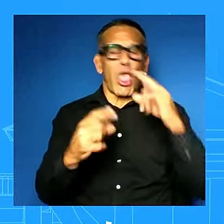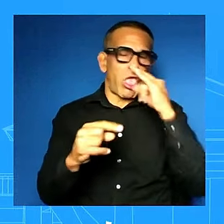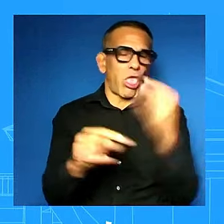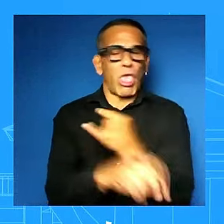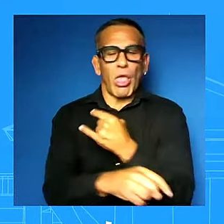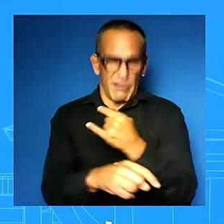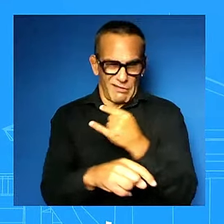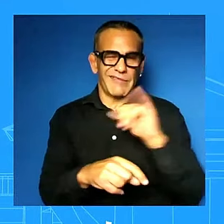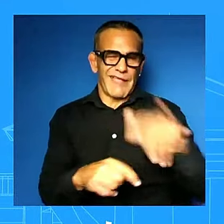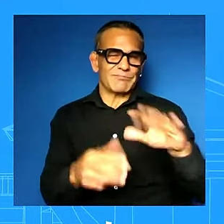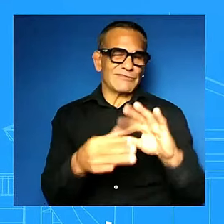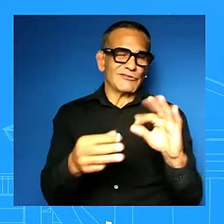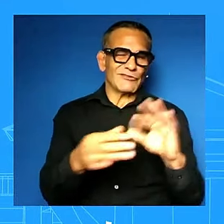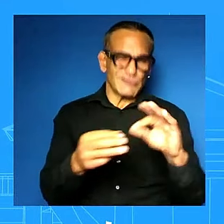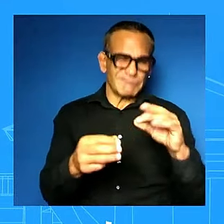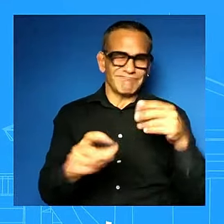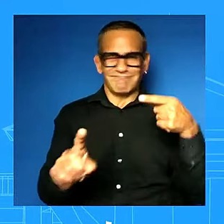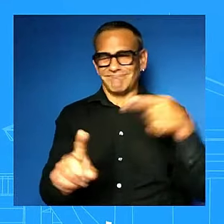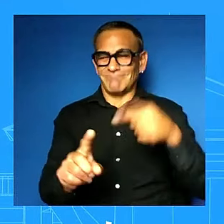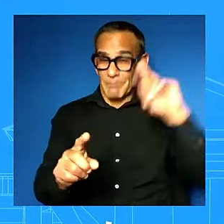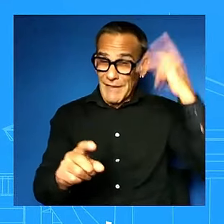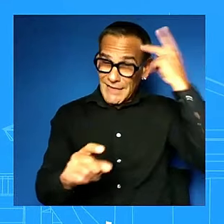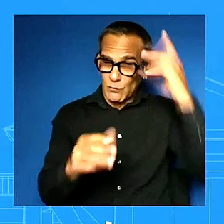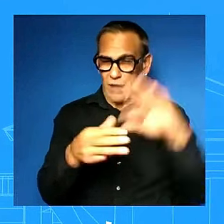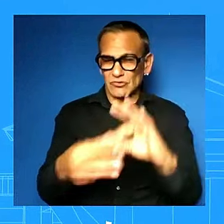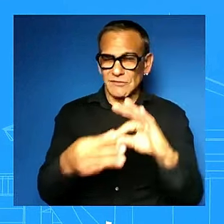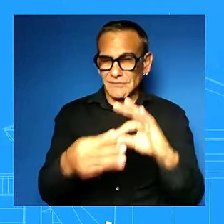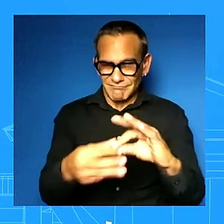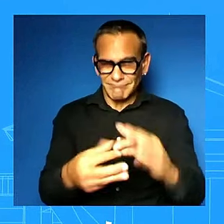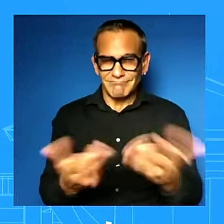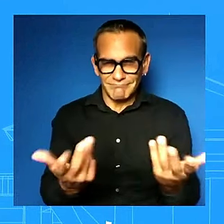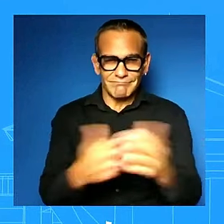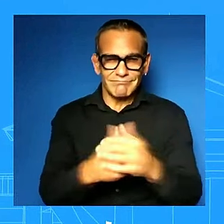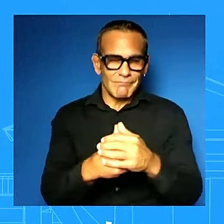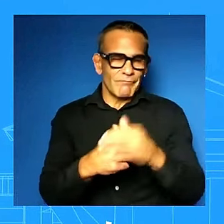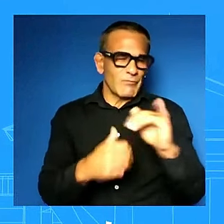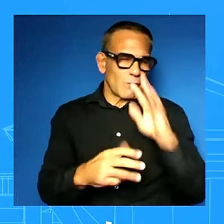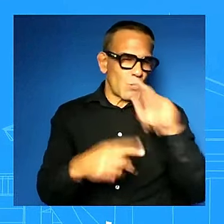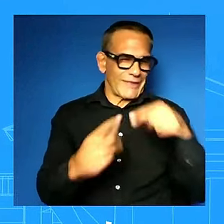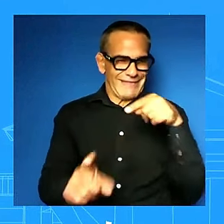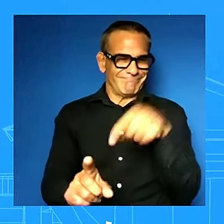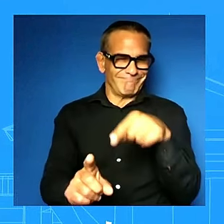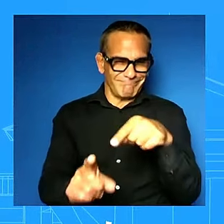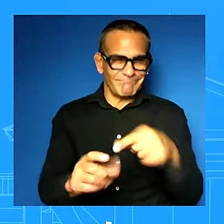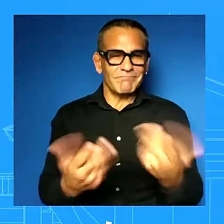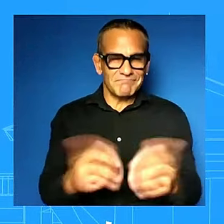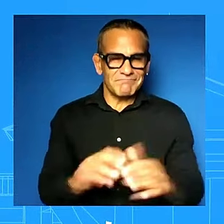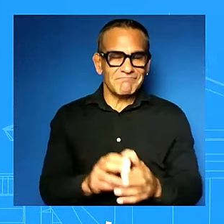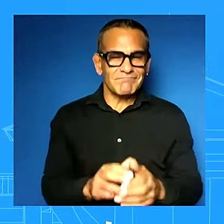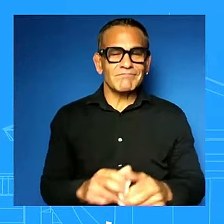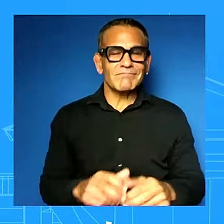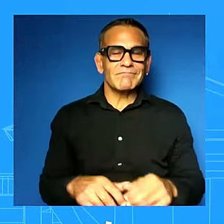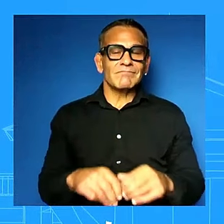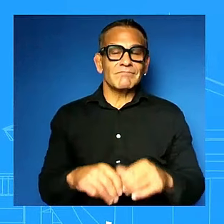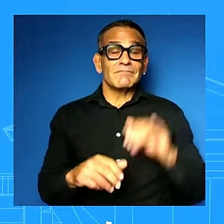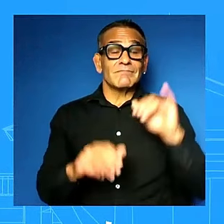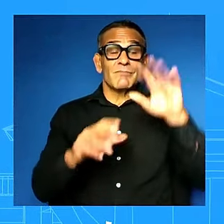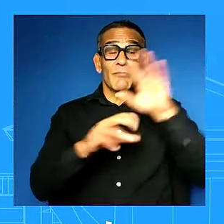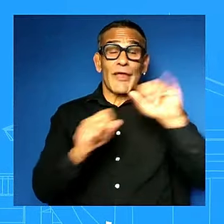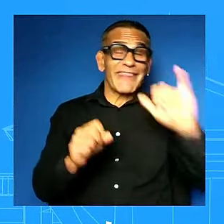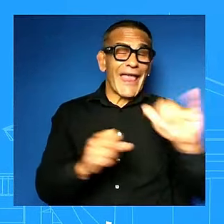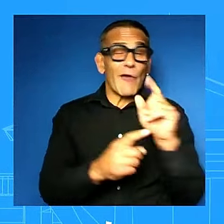about uh and the and he talked about it in the moment of september 11th was that's what we